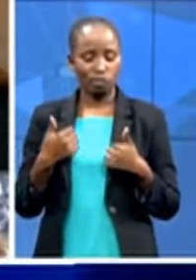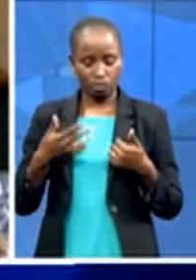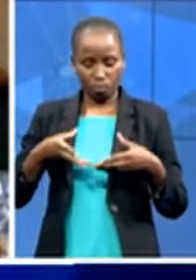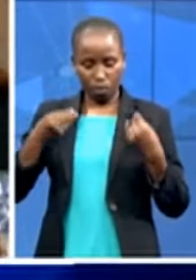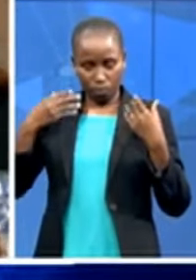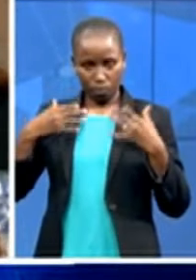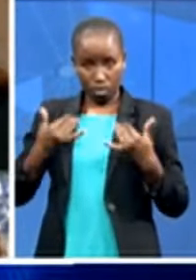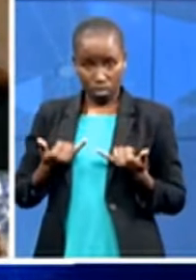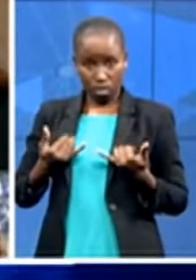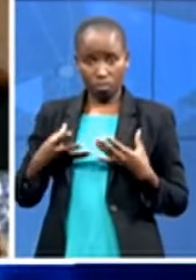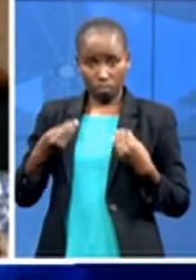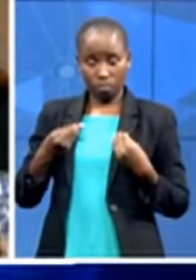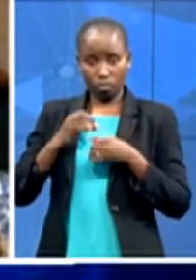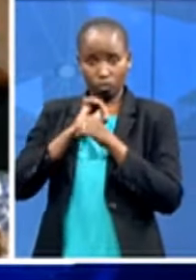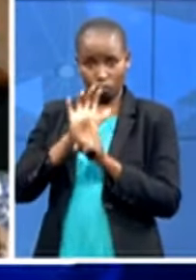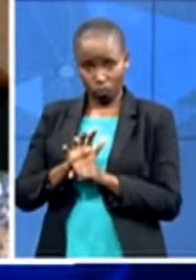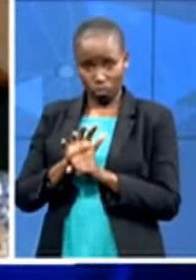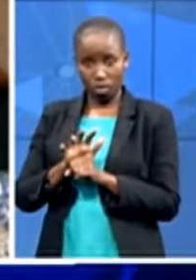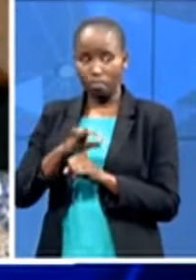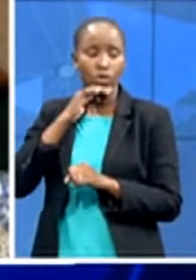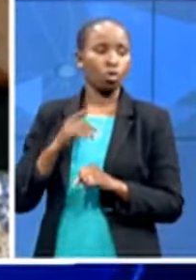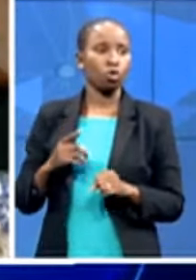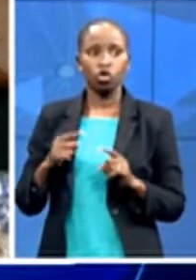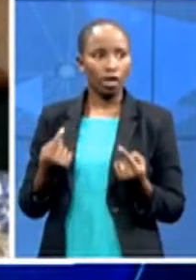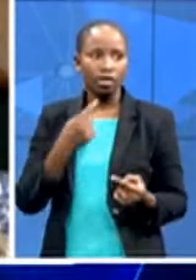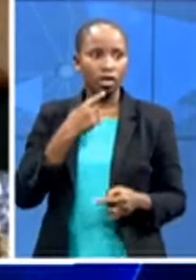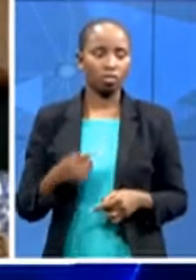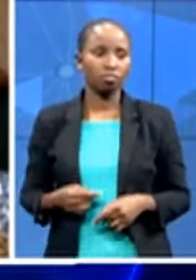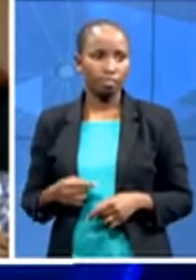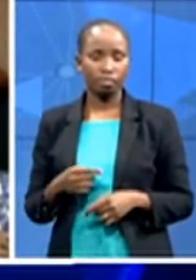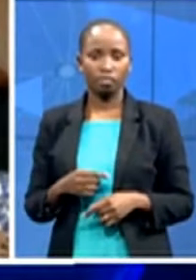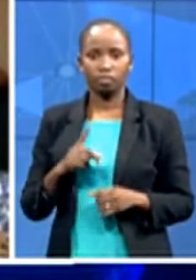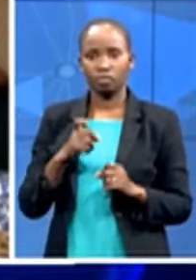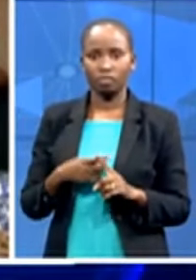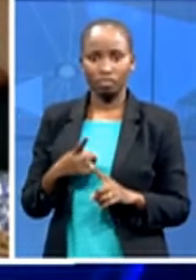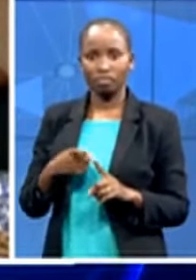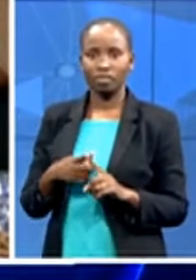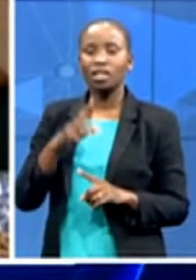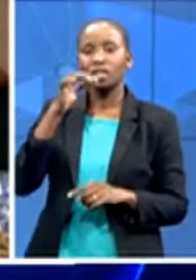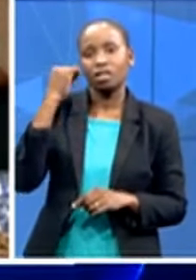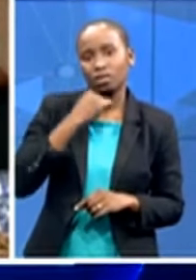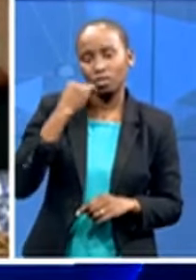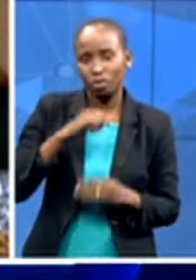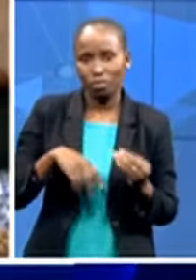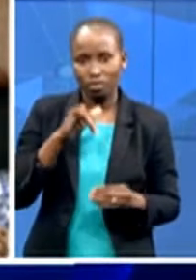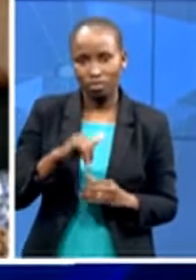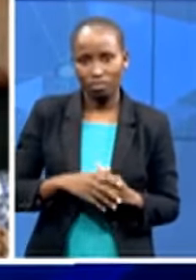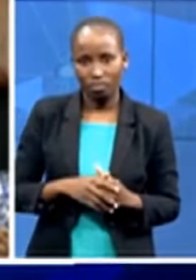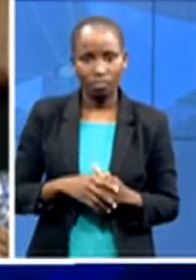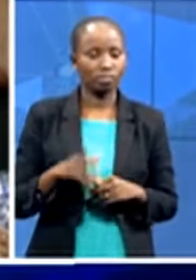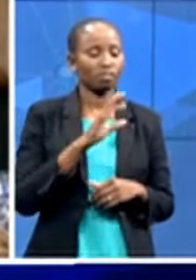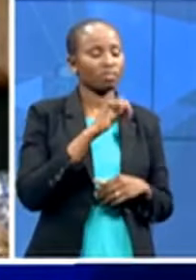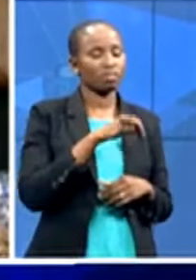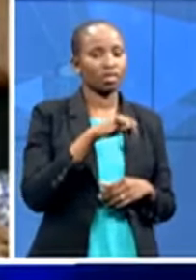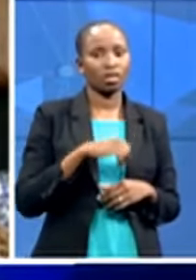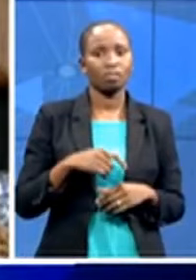actually a little bit um maybe not predicting my voice so nicely yeah so i'm speaking from the horse's mouth at the moment